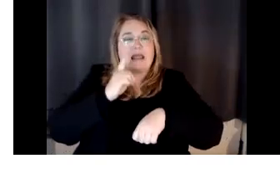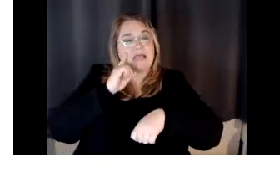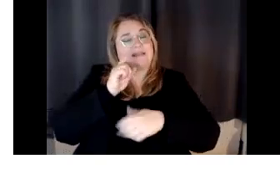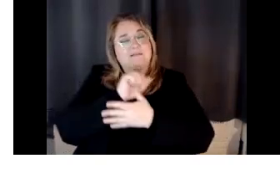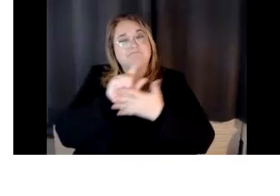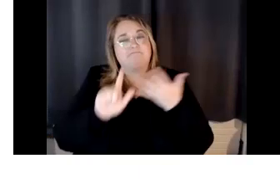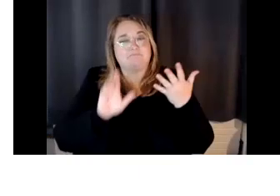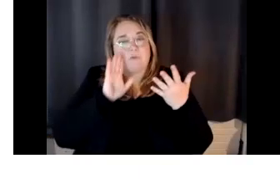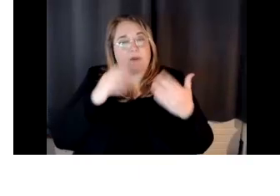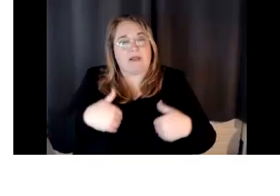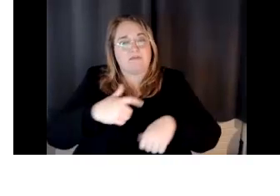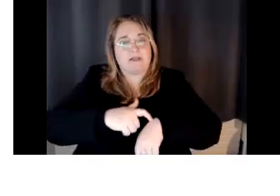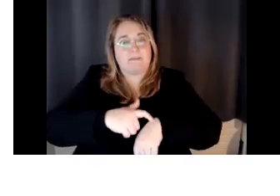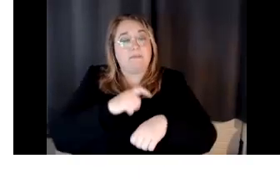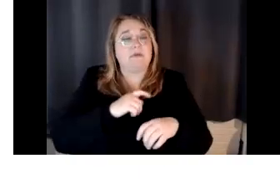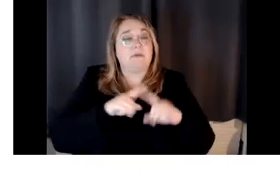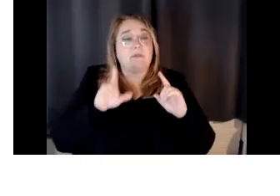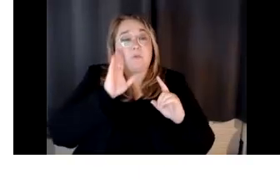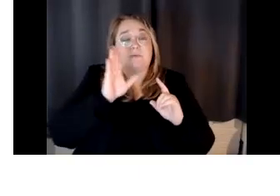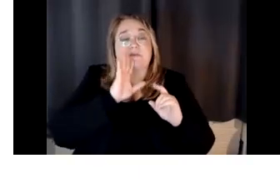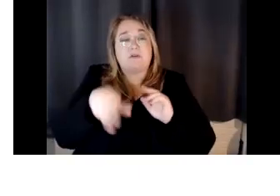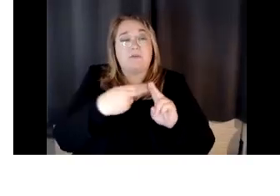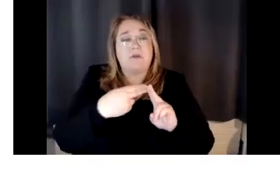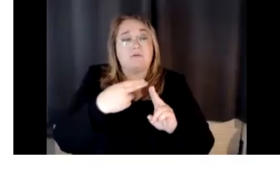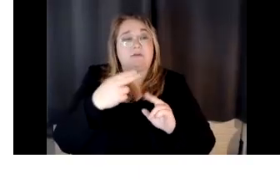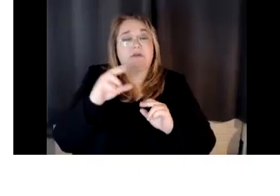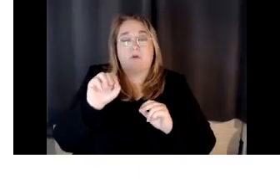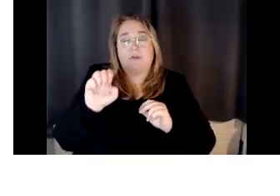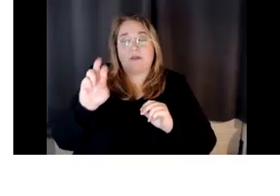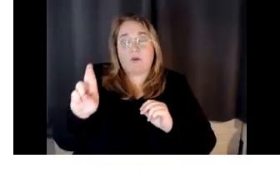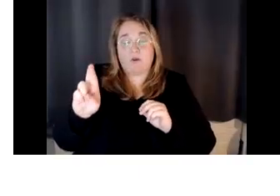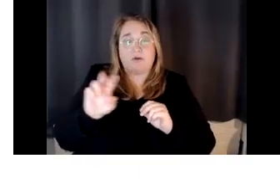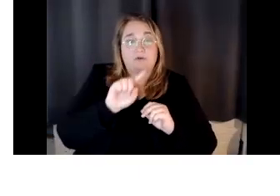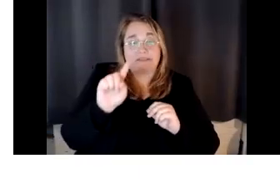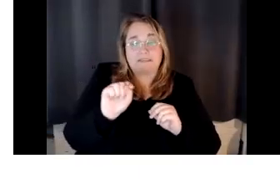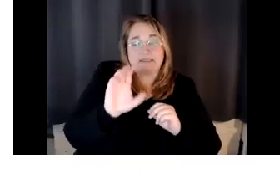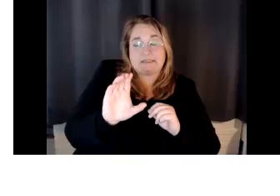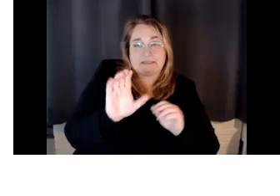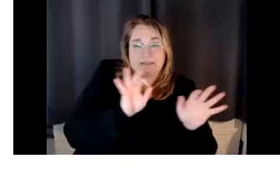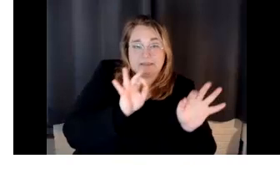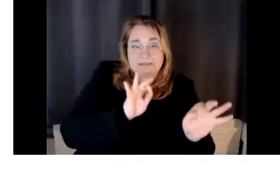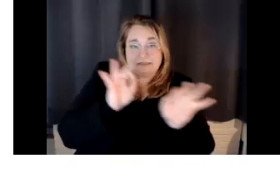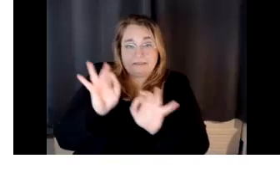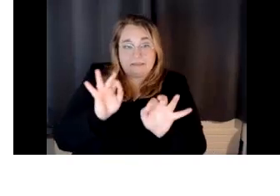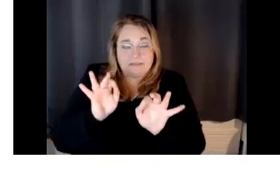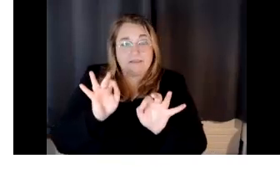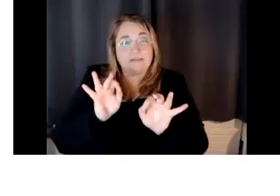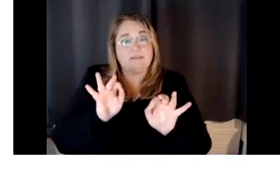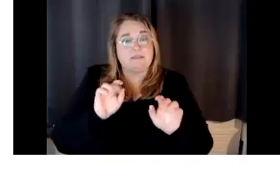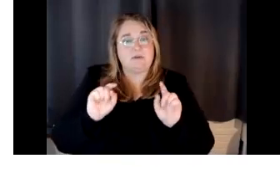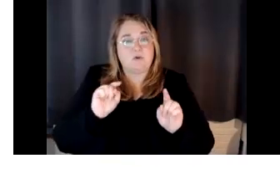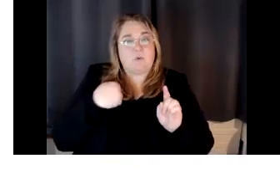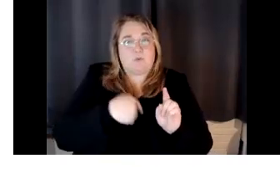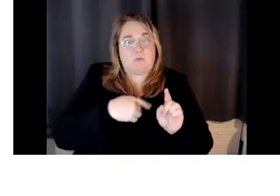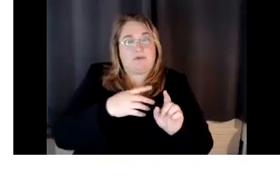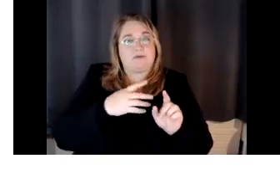Um, we're going to talk about and define, um, OER and ZTC, couple of different acronyms that we talk about, discuss why they're